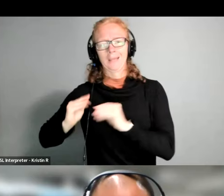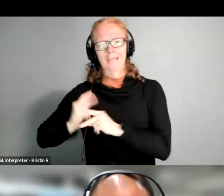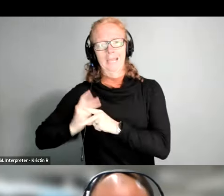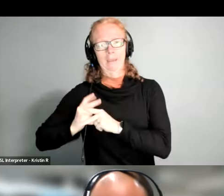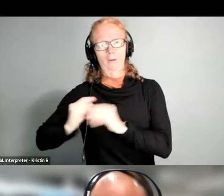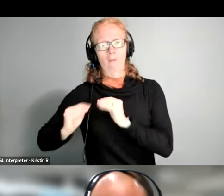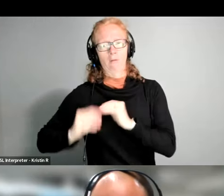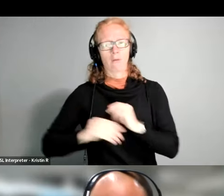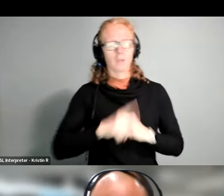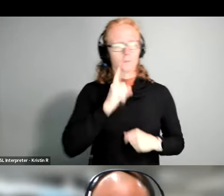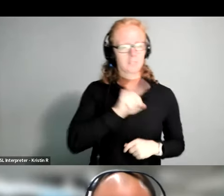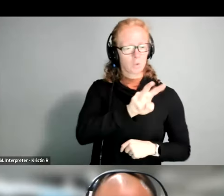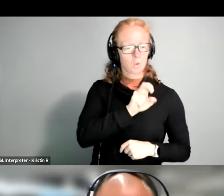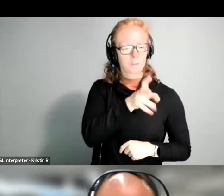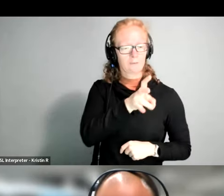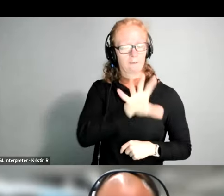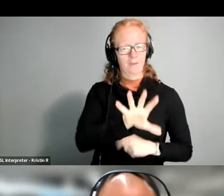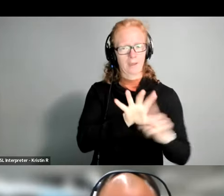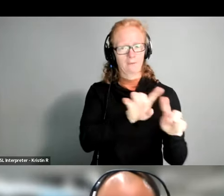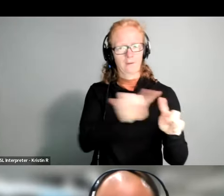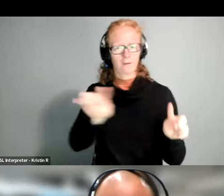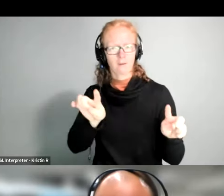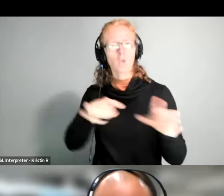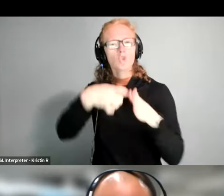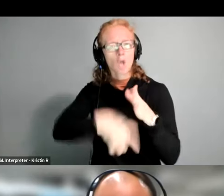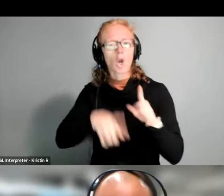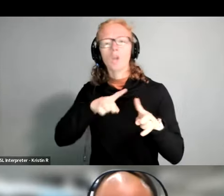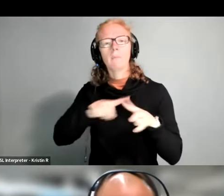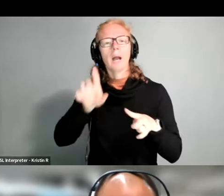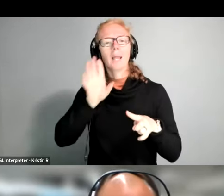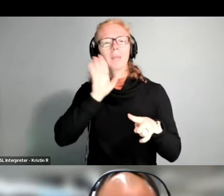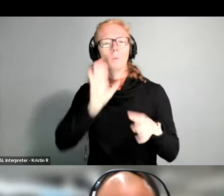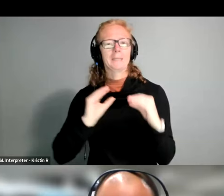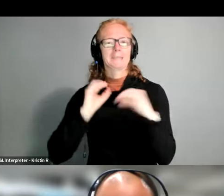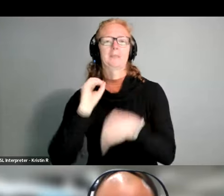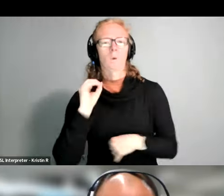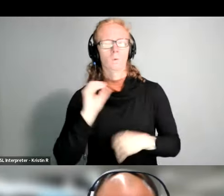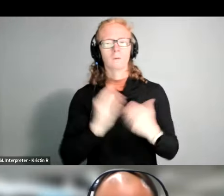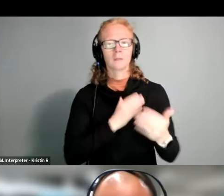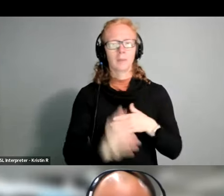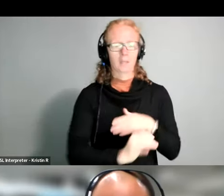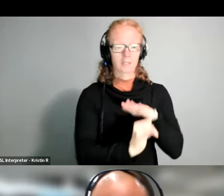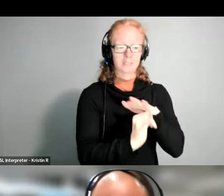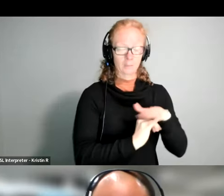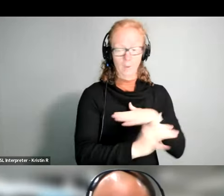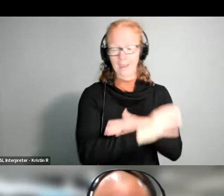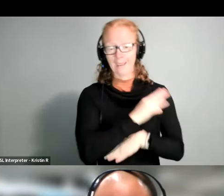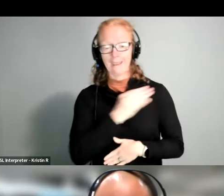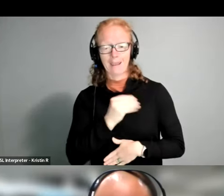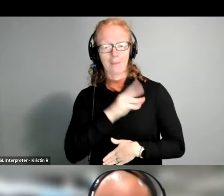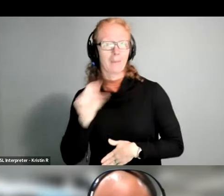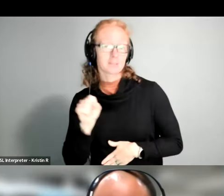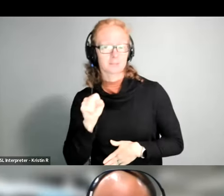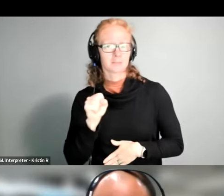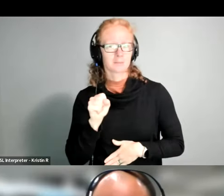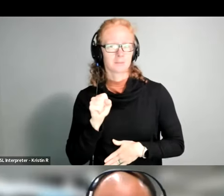see the one 275 you know charge even if you took a subway ride and a bus ride um within